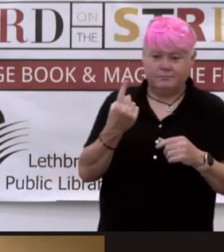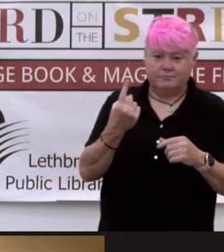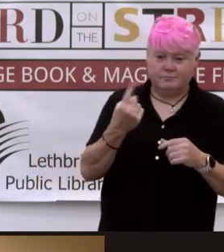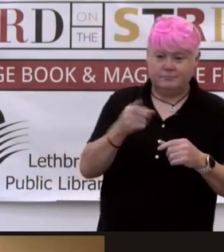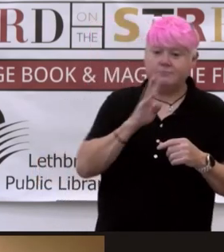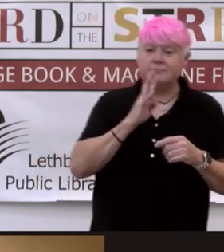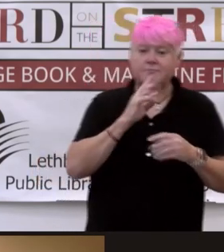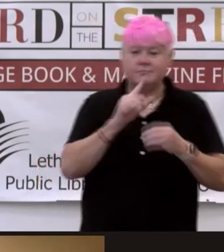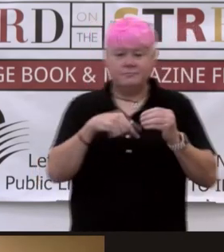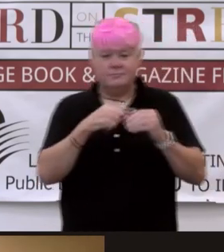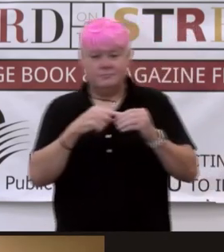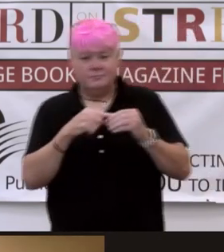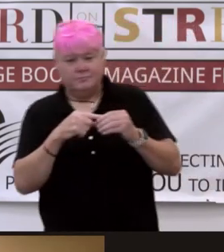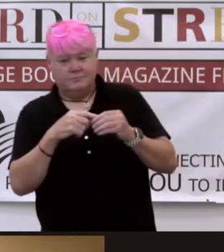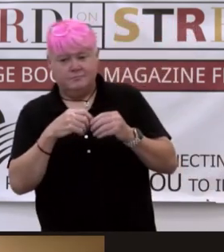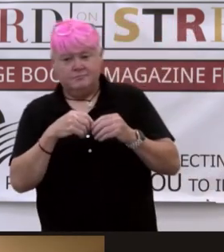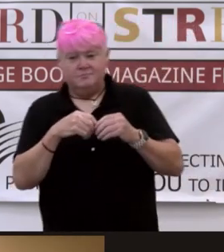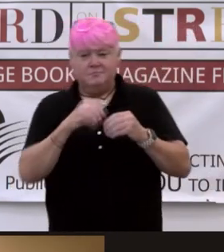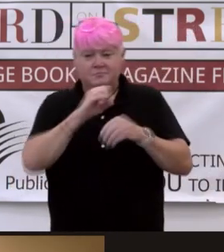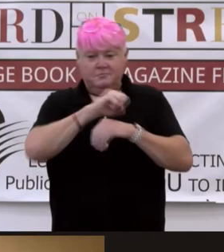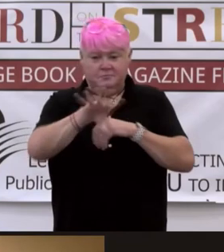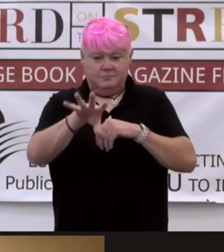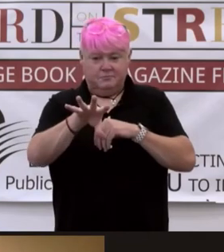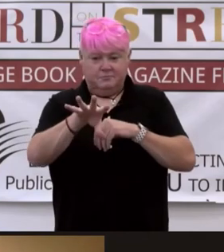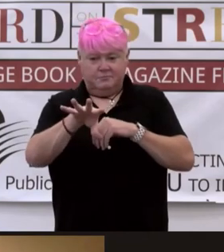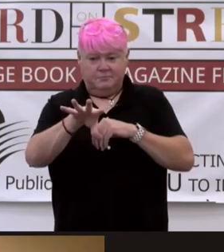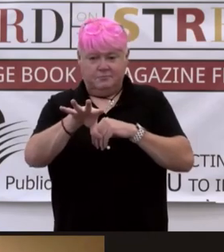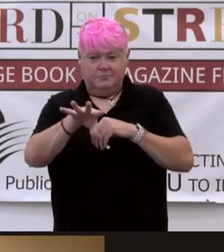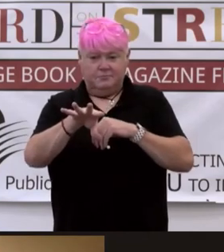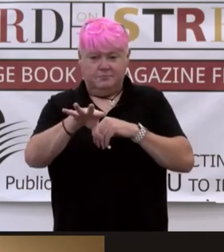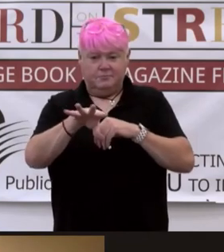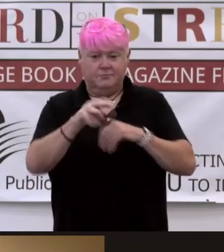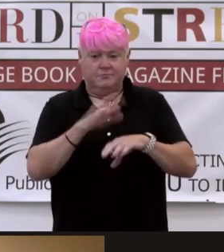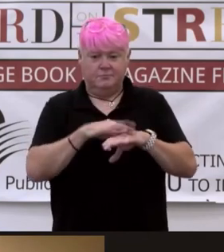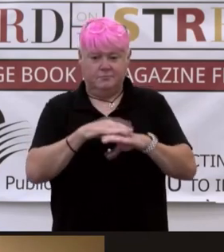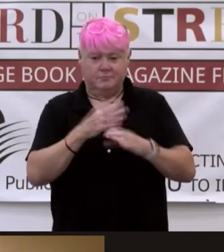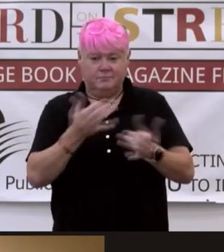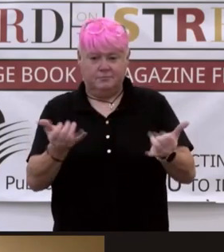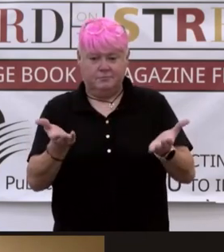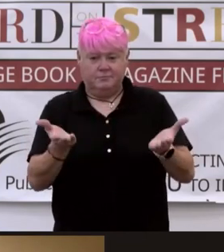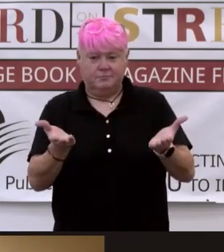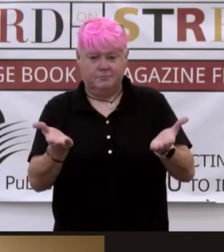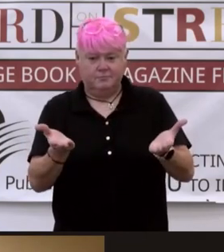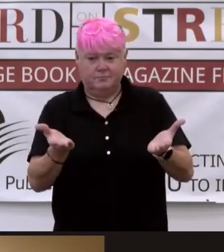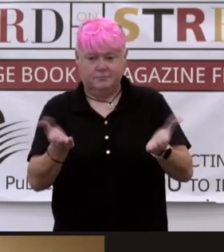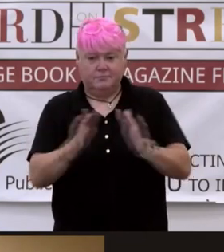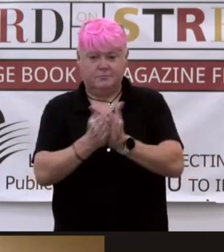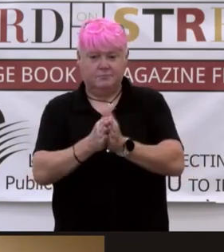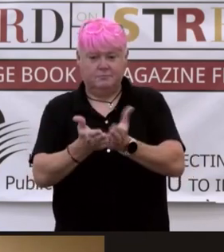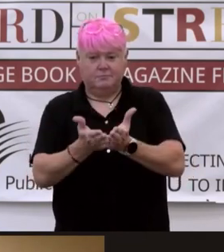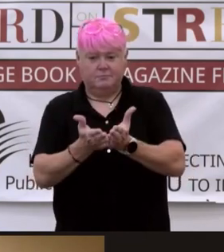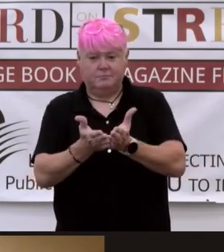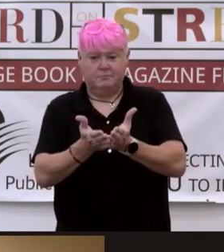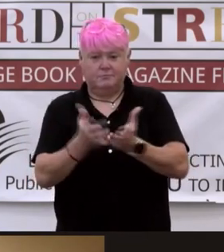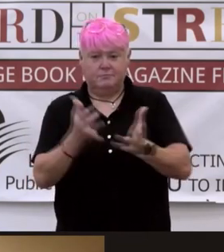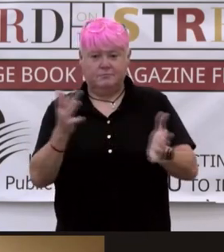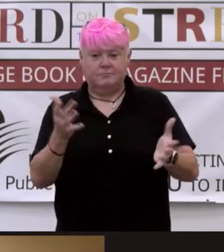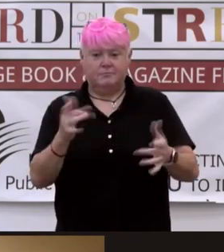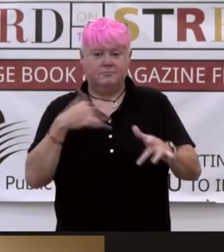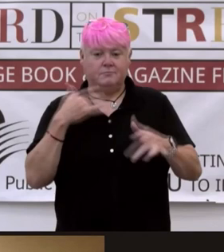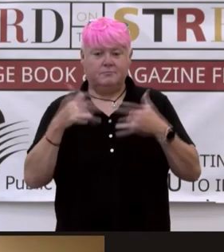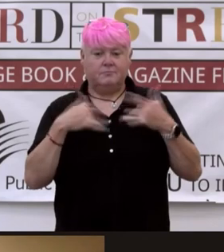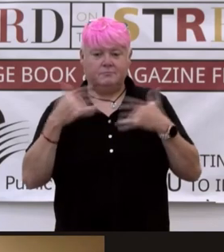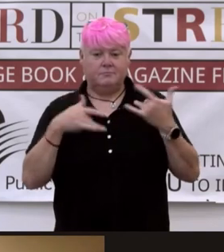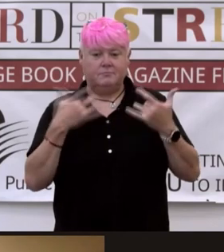about your influences and things already. Are there any books by other authors that you're excited about that are coming up?